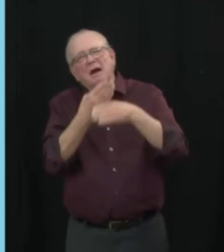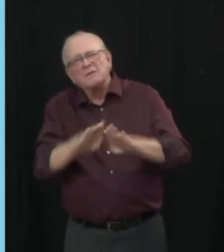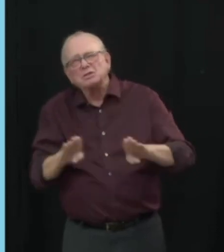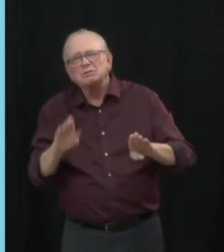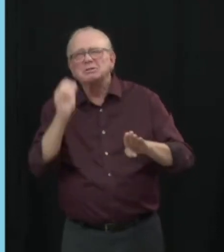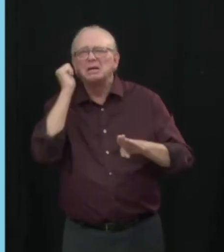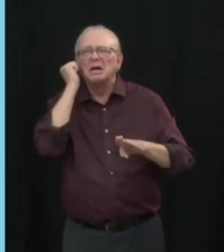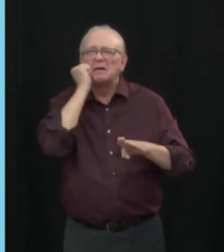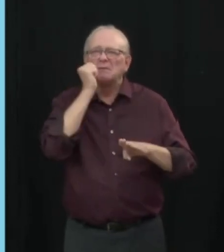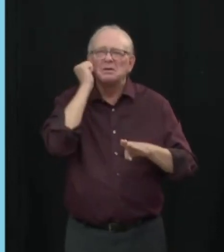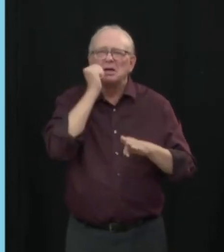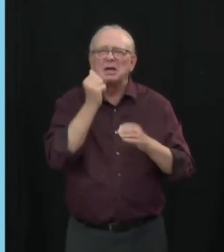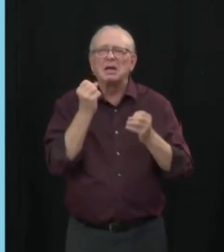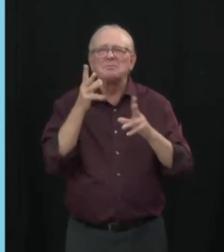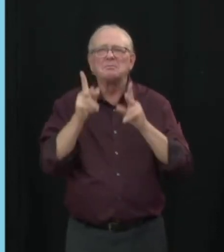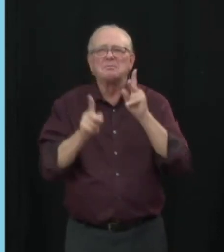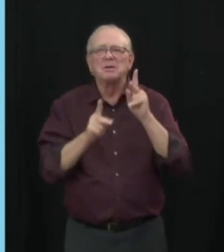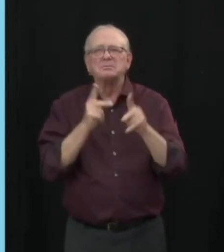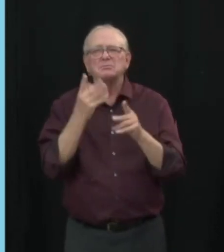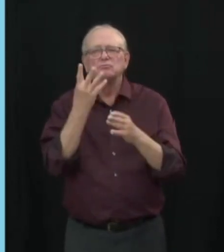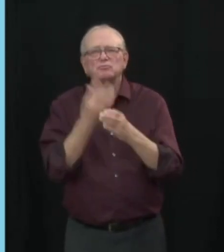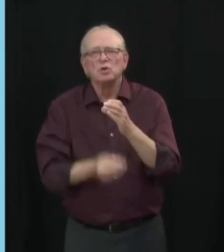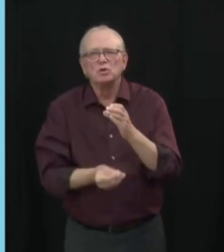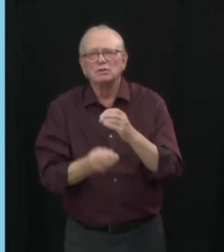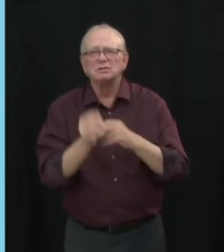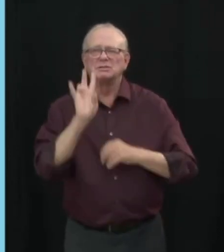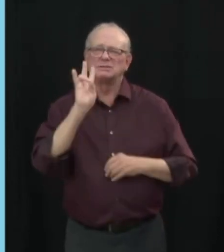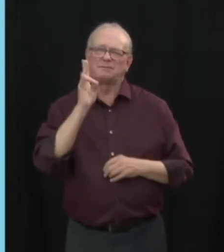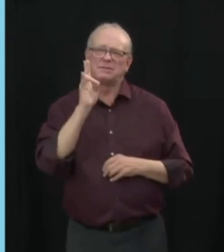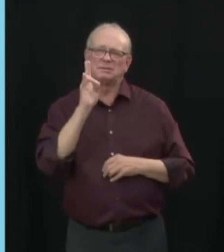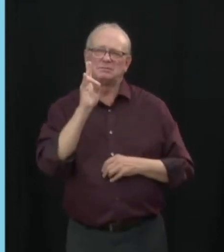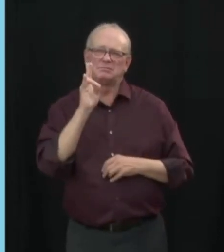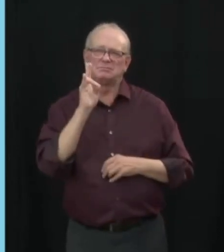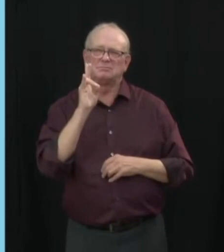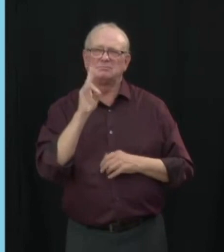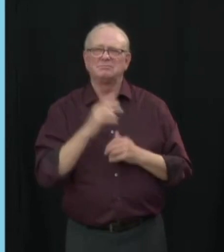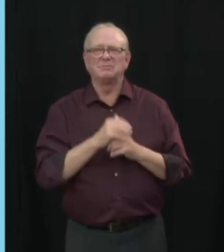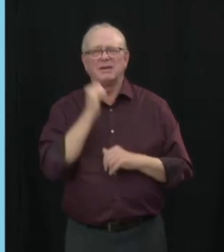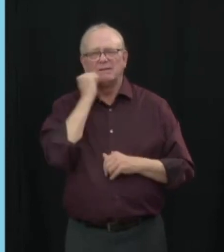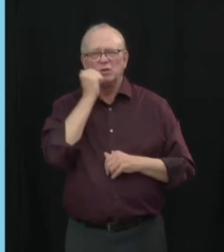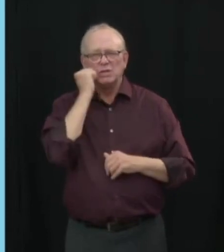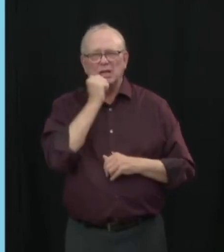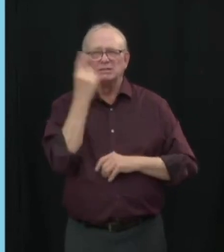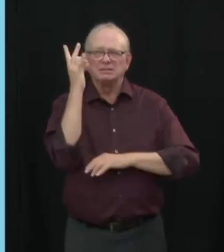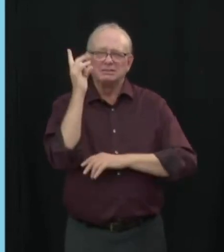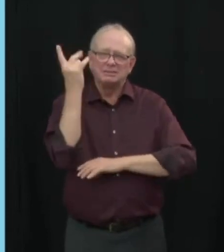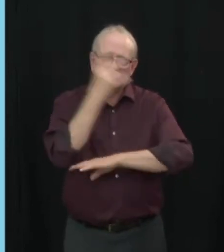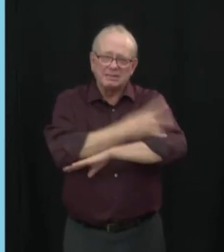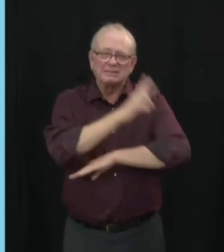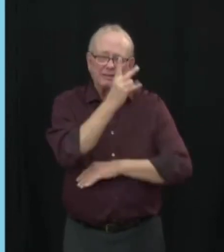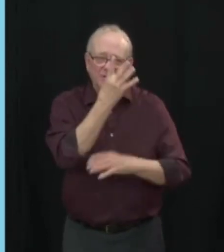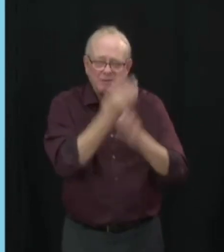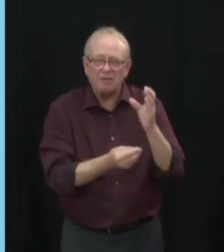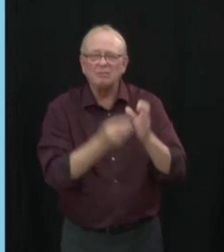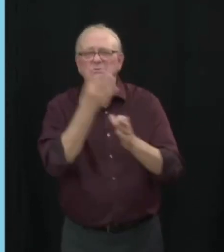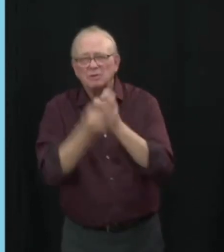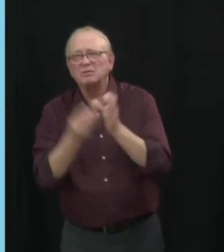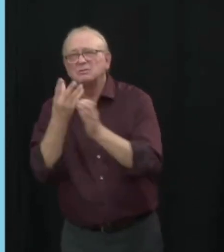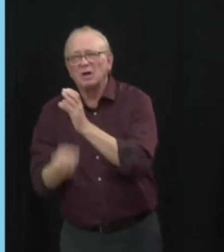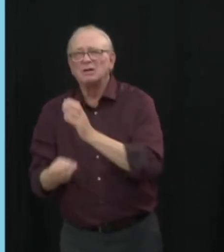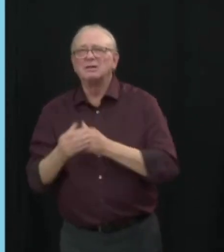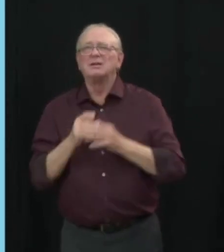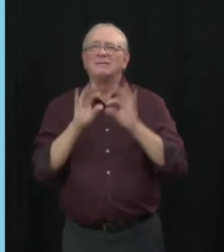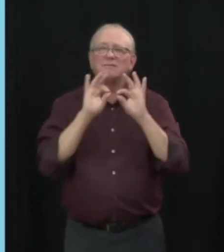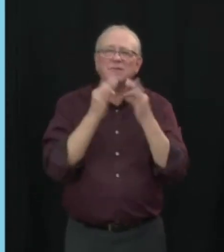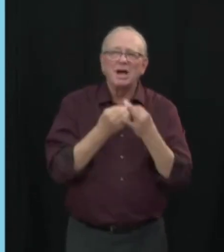Alberta Health. These losses and others that have happened due to any cause leave holes in our families, friend circles and